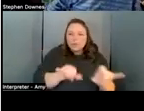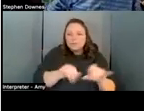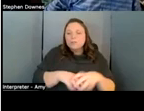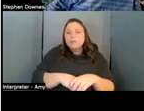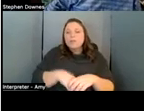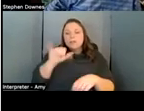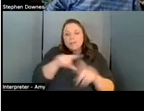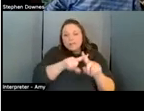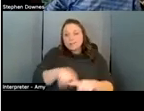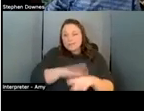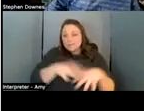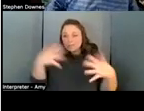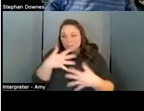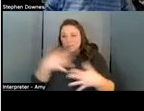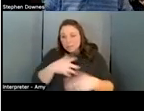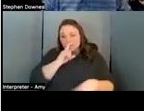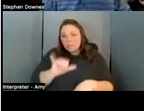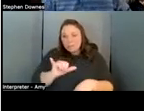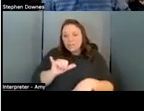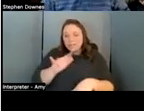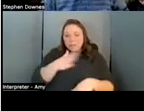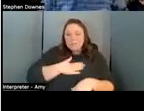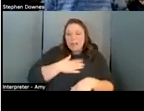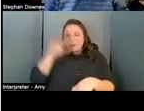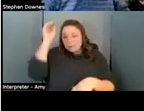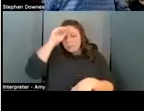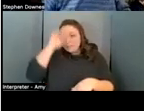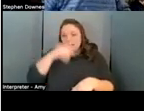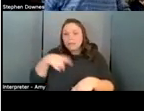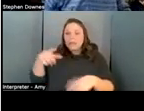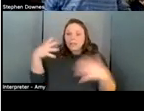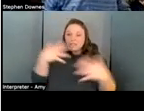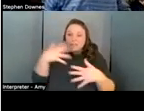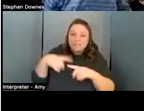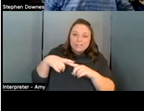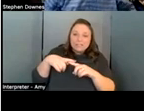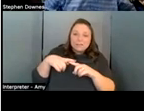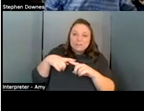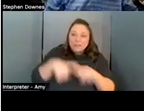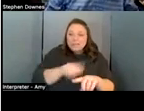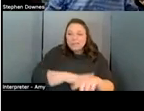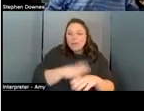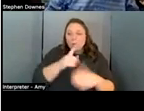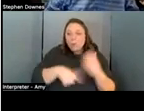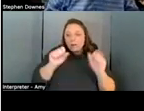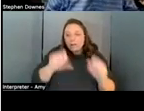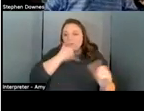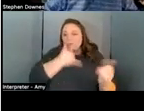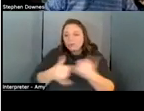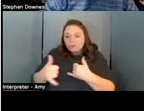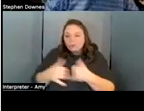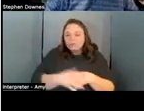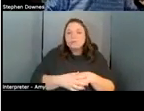in my mind they're based on what might go wrong i prefer to think about